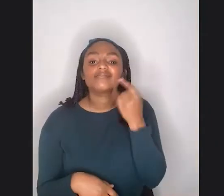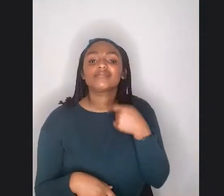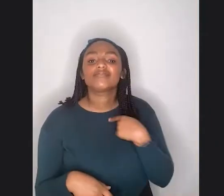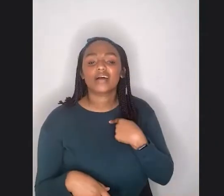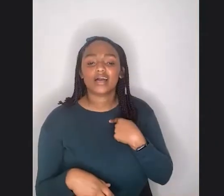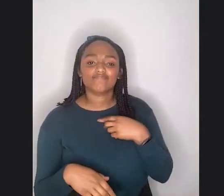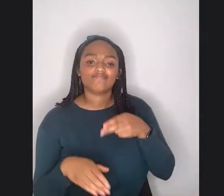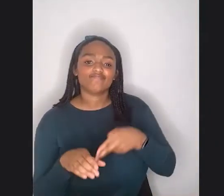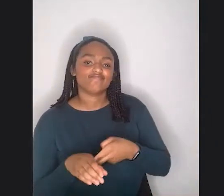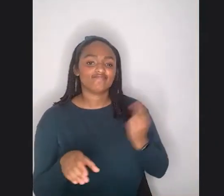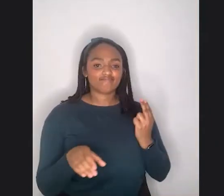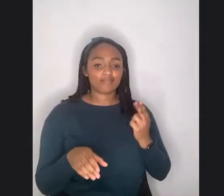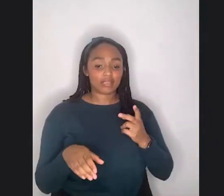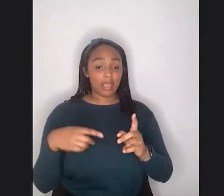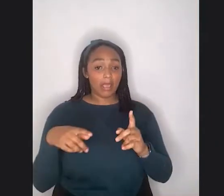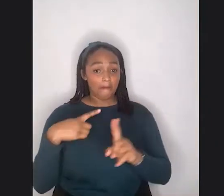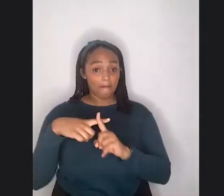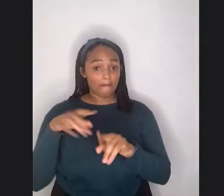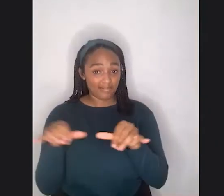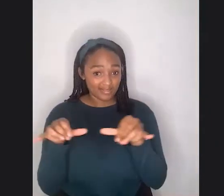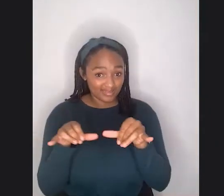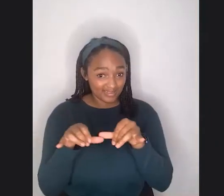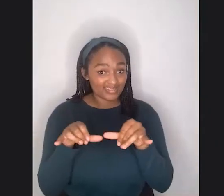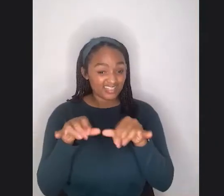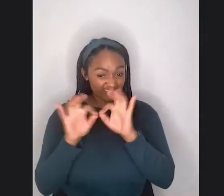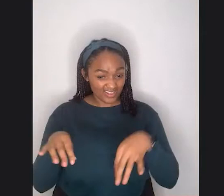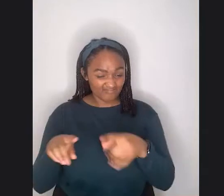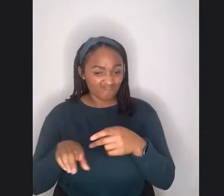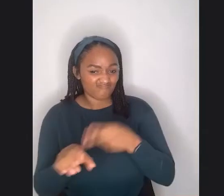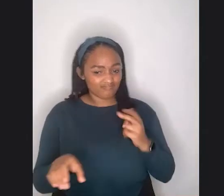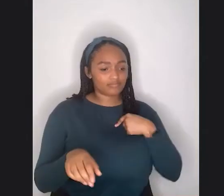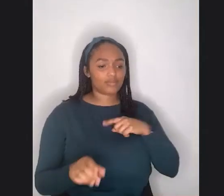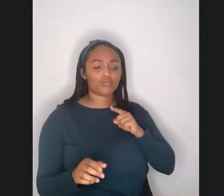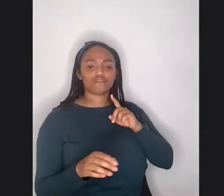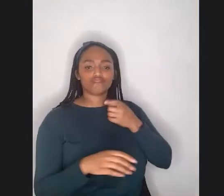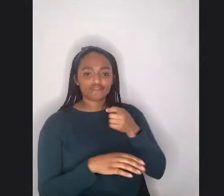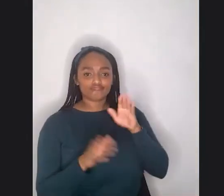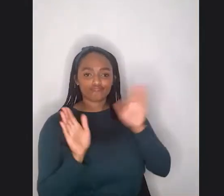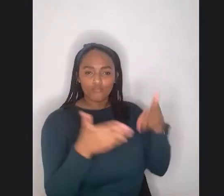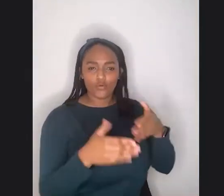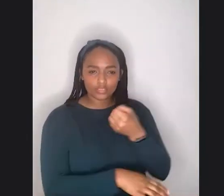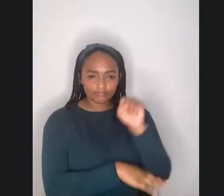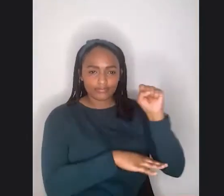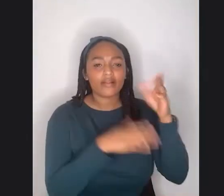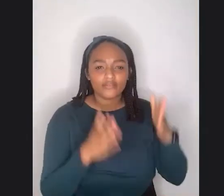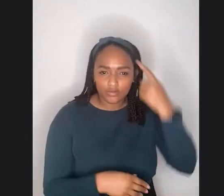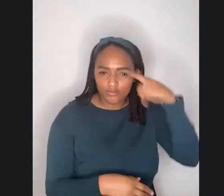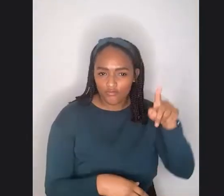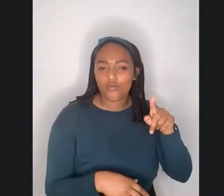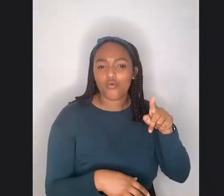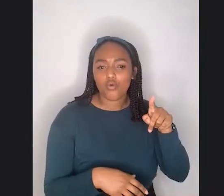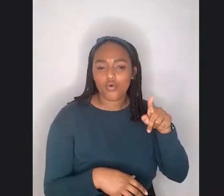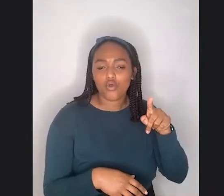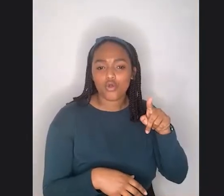fashion and I went into fat activism that, uh, you know, I got the feature in book Singapore this year. And then,